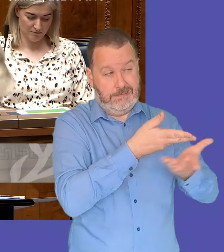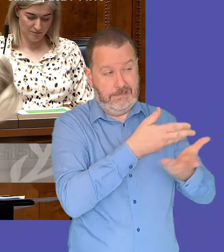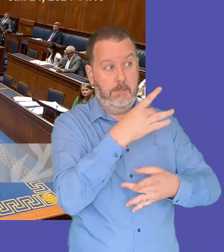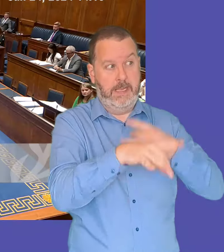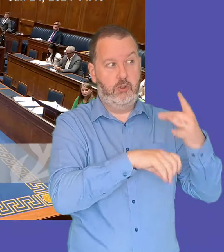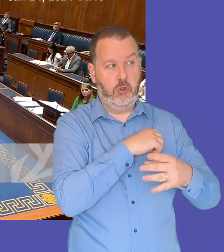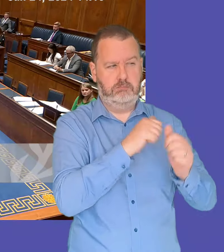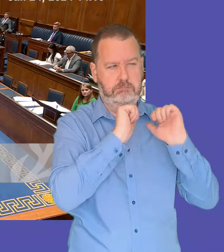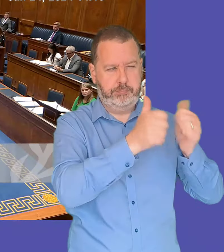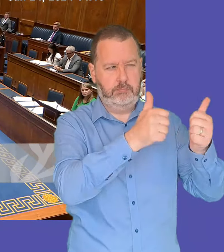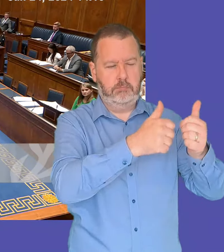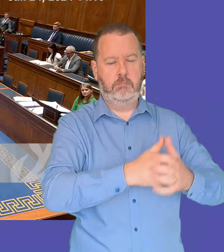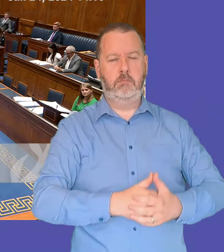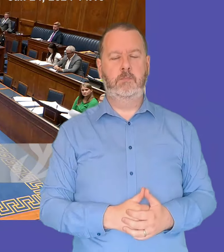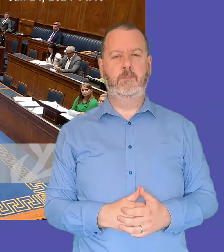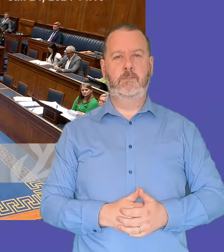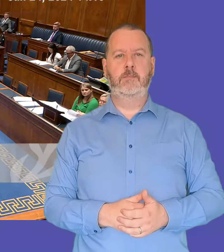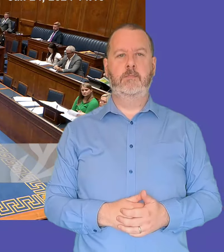linda dylan